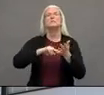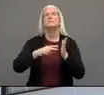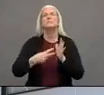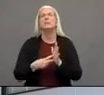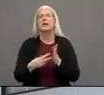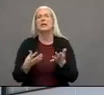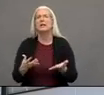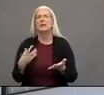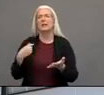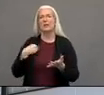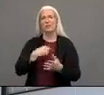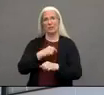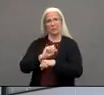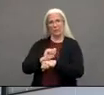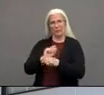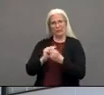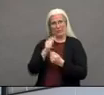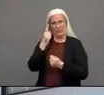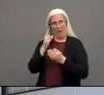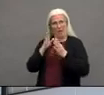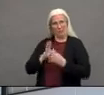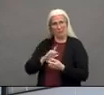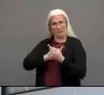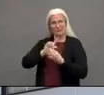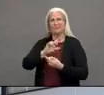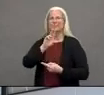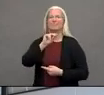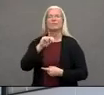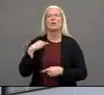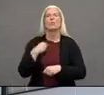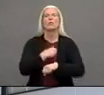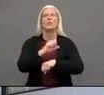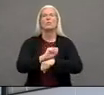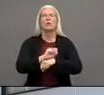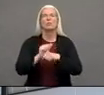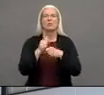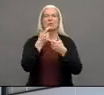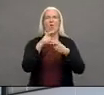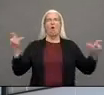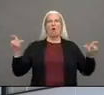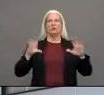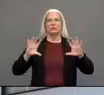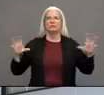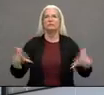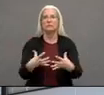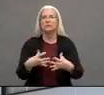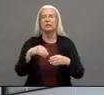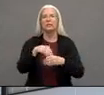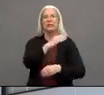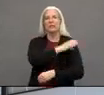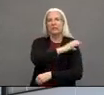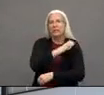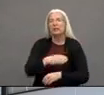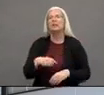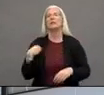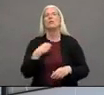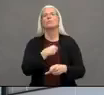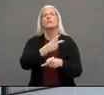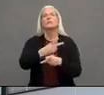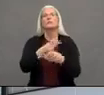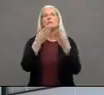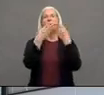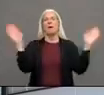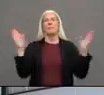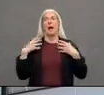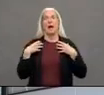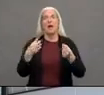it's a larger group or it could be the entire population so a public health nursing focuses